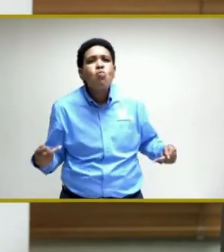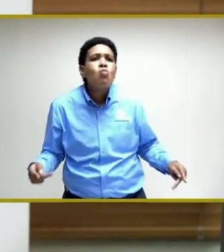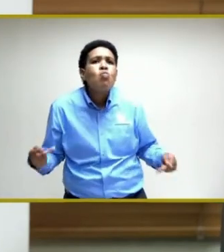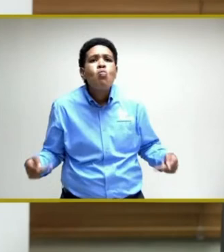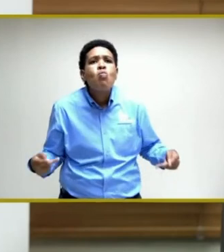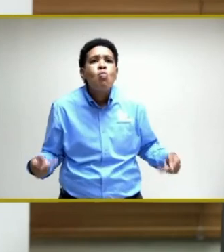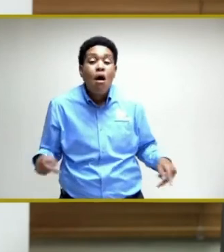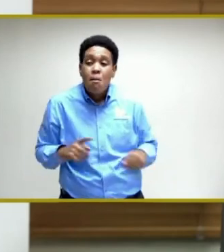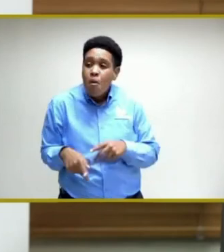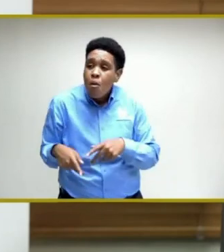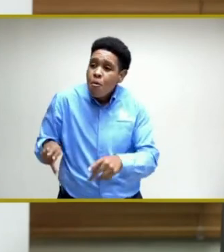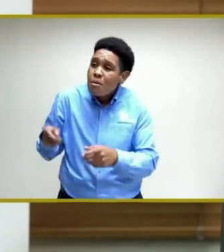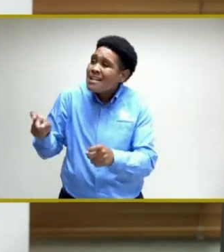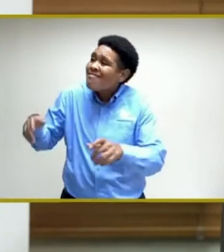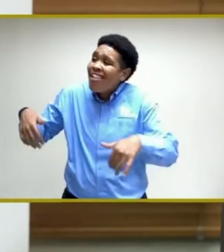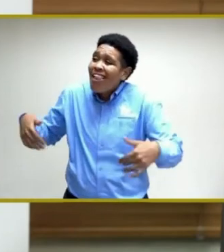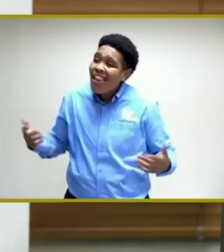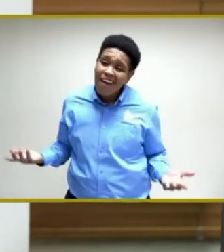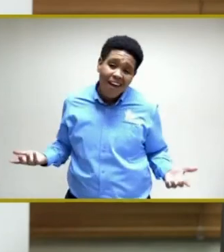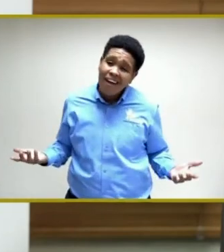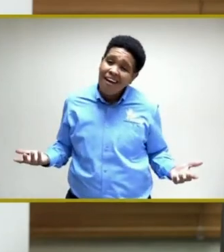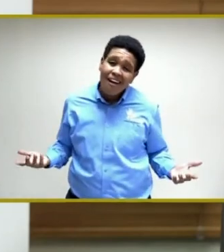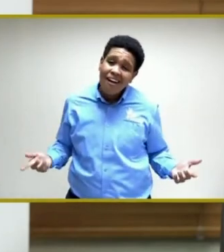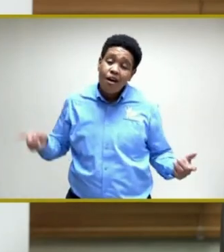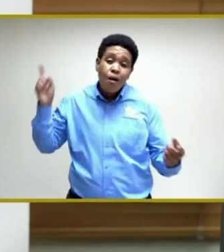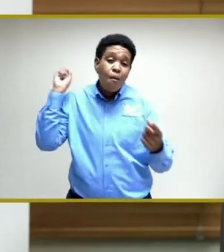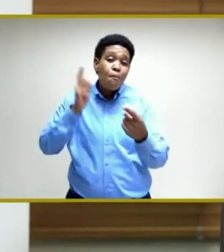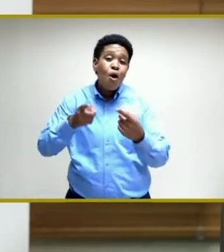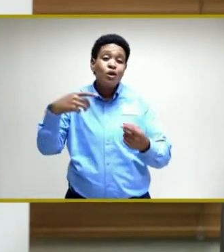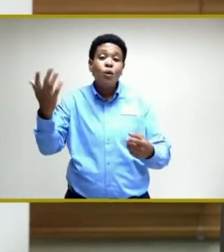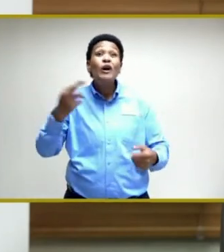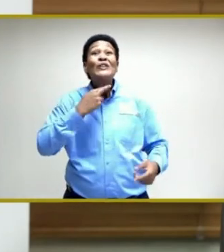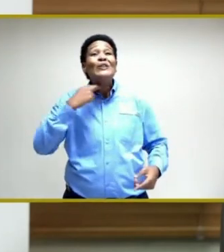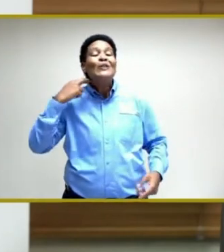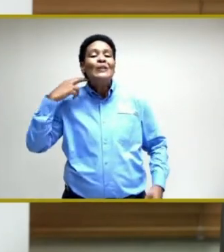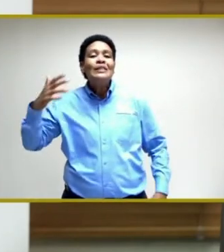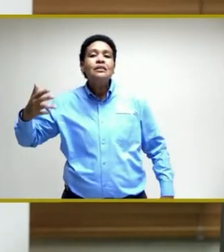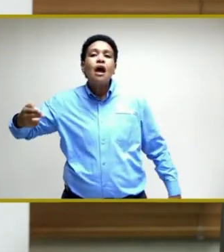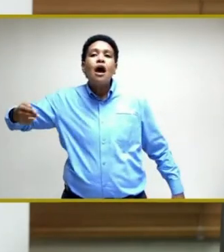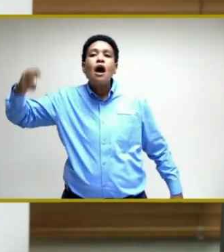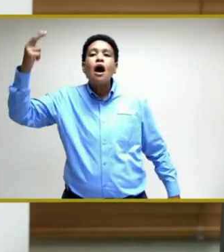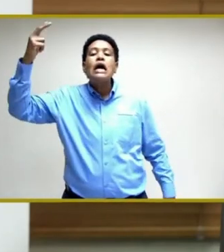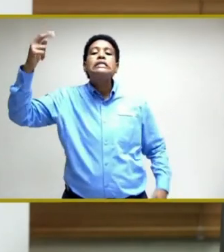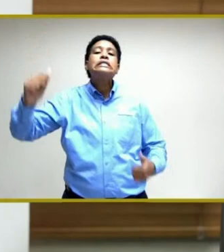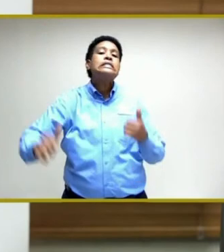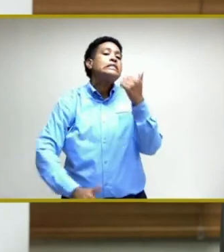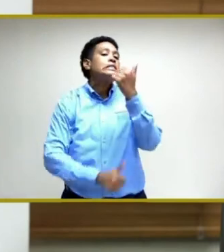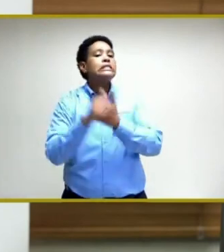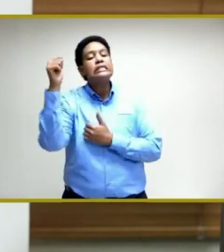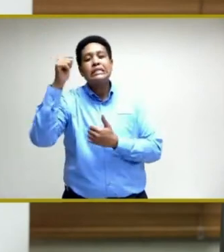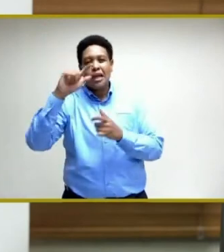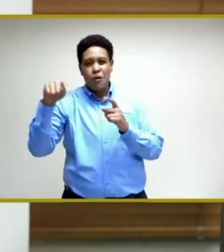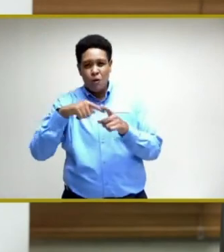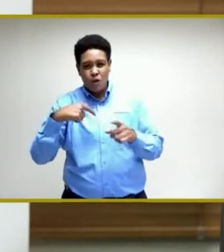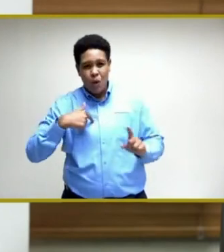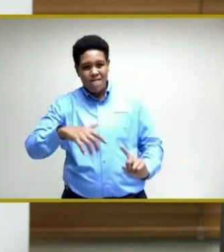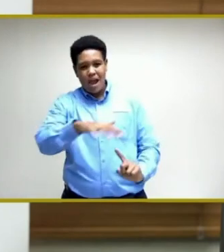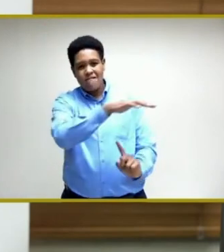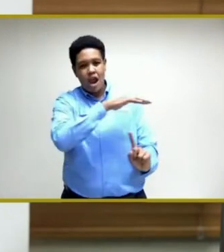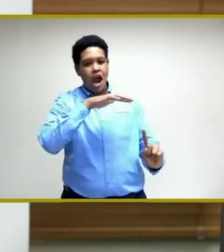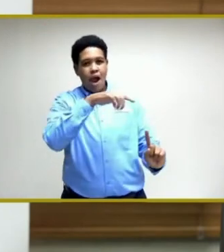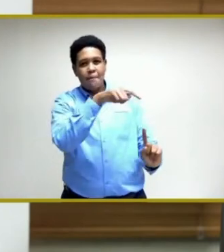there is always a very great risk when you have this environment